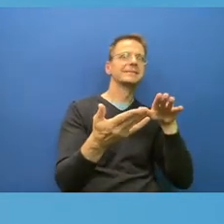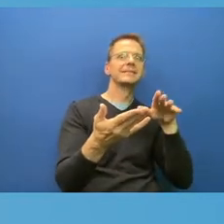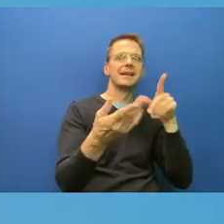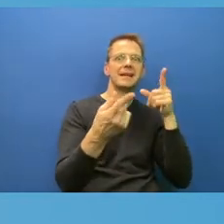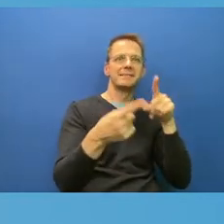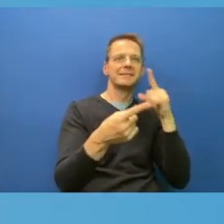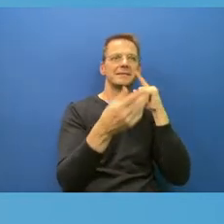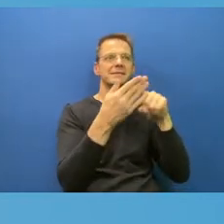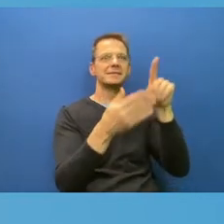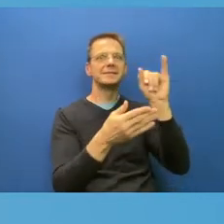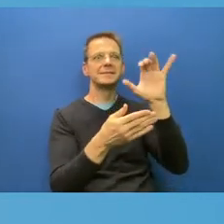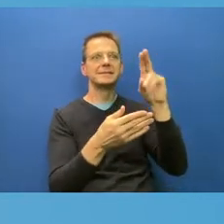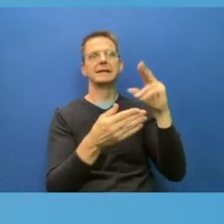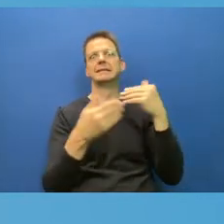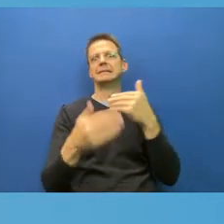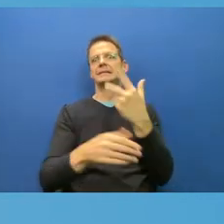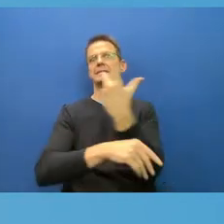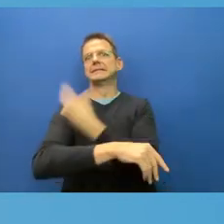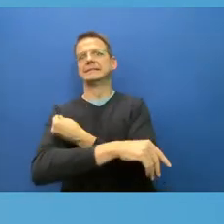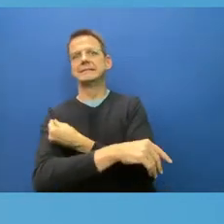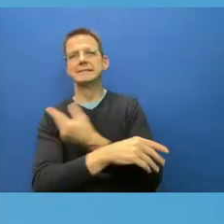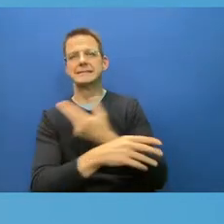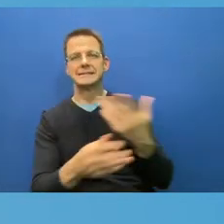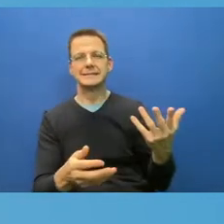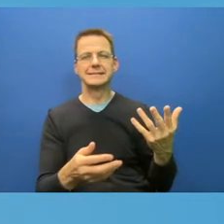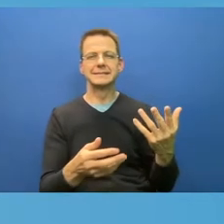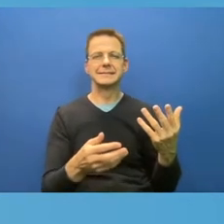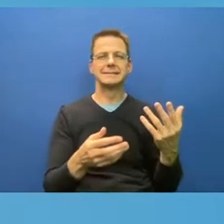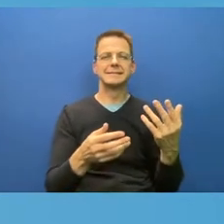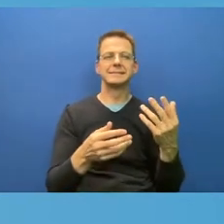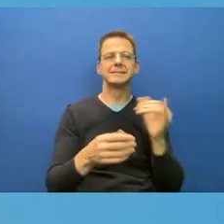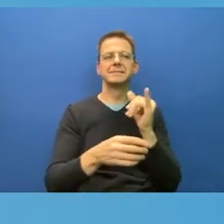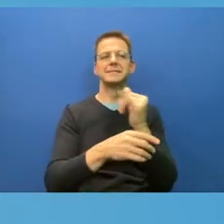Canadians will do it one for another.